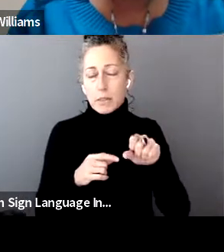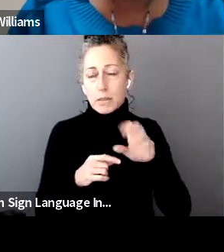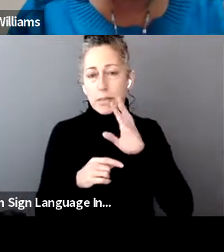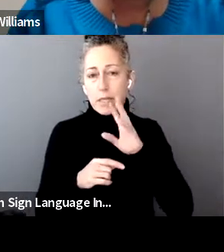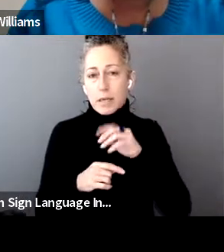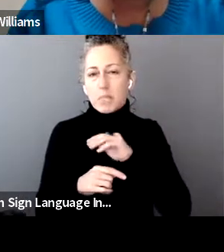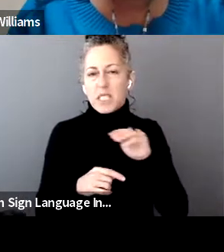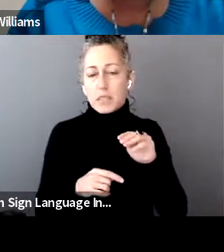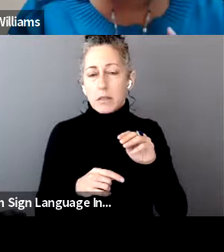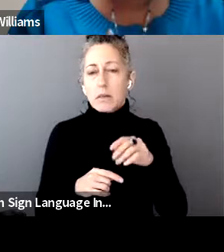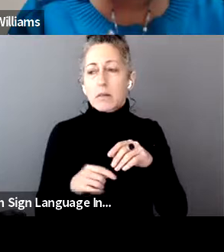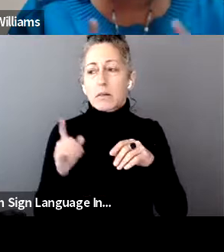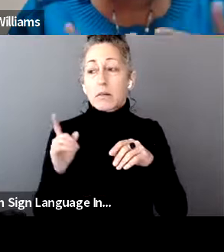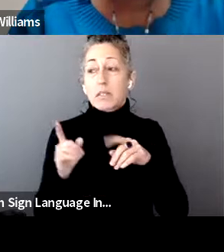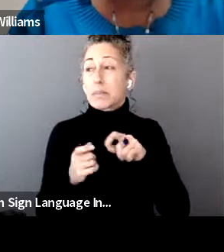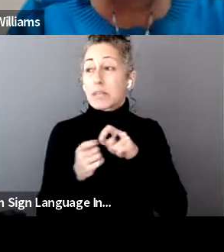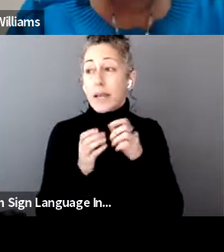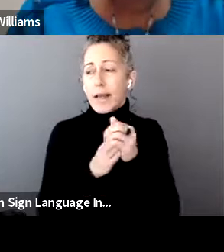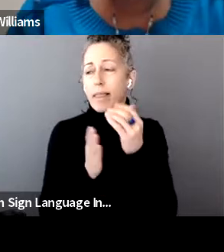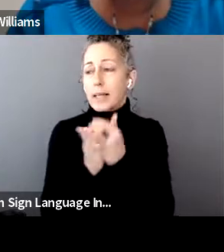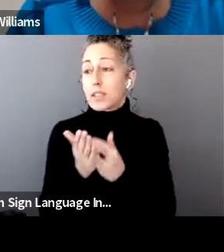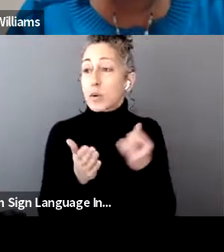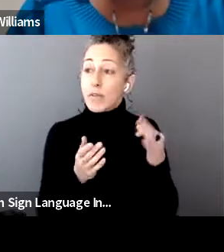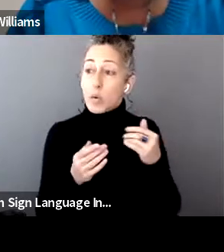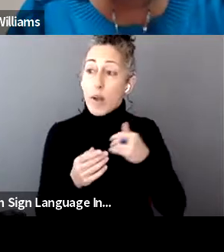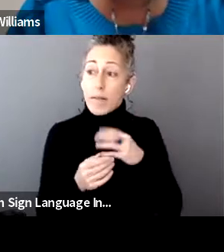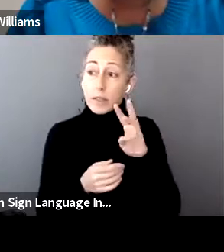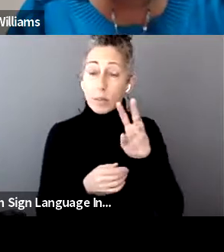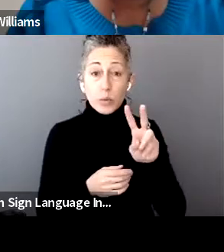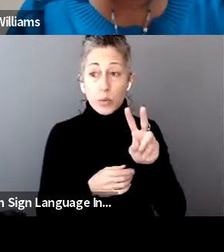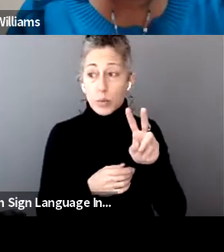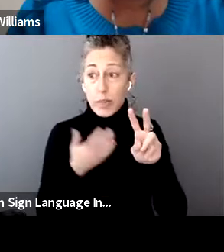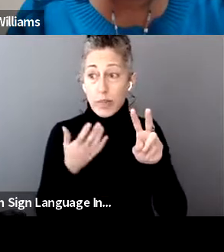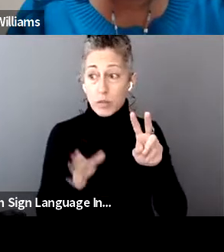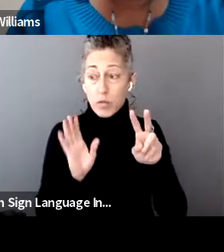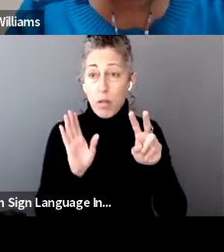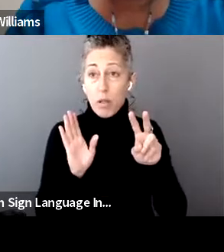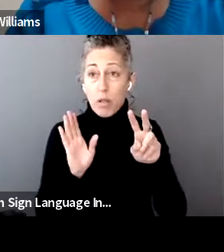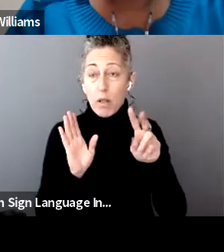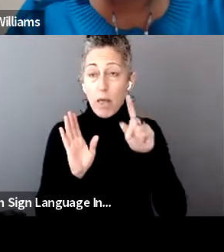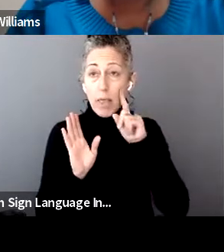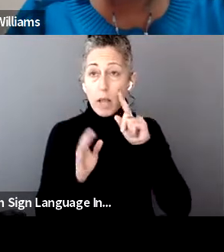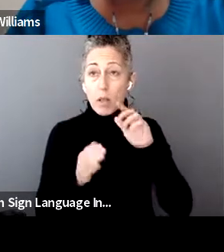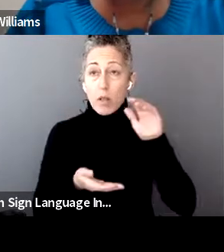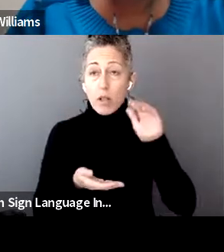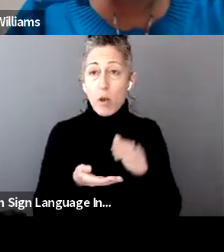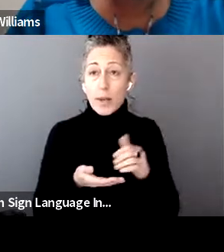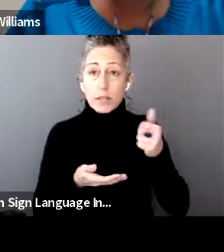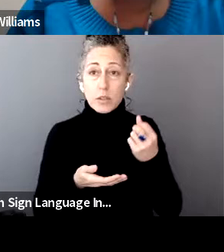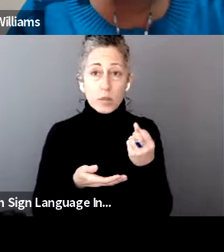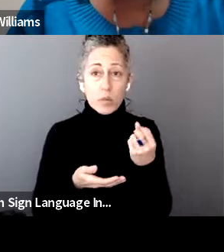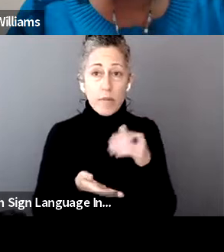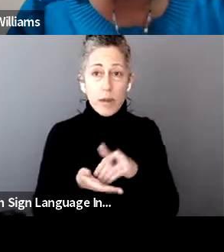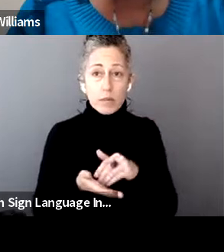guidelines. Exactly. As far as if you only have a W2, um, I believe the lowest is like 12,400.